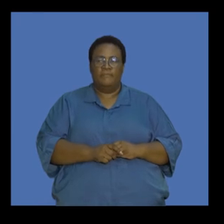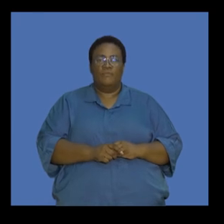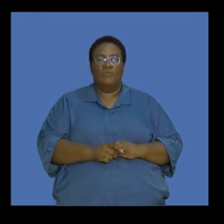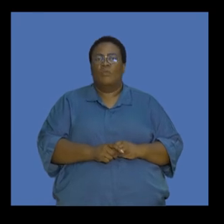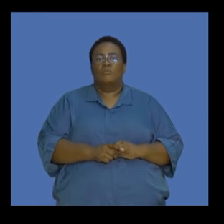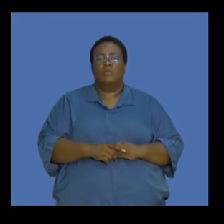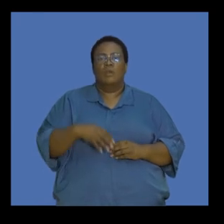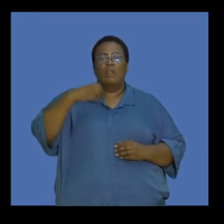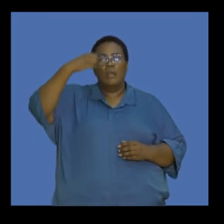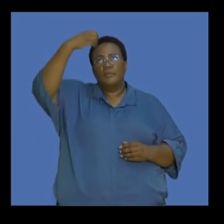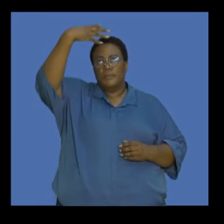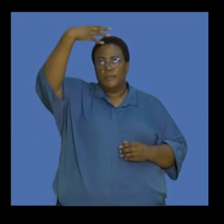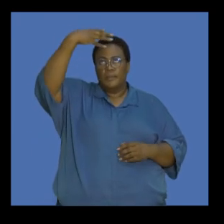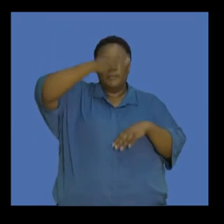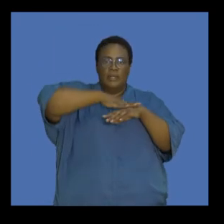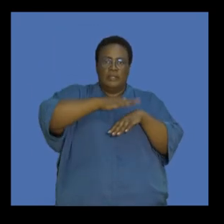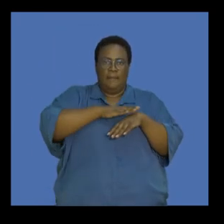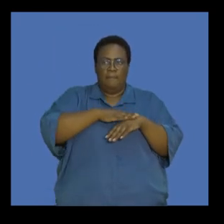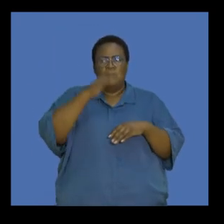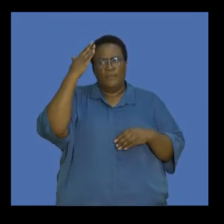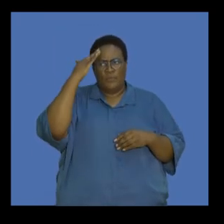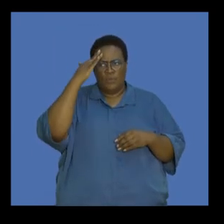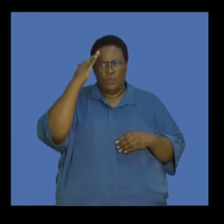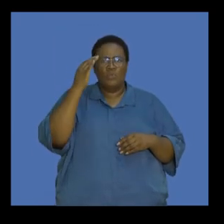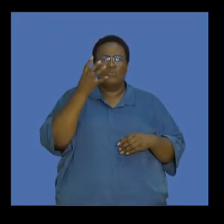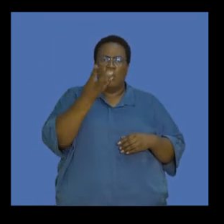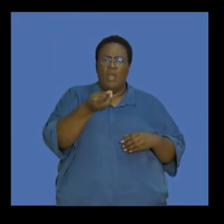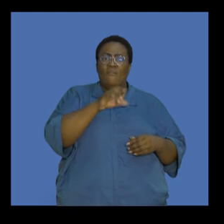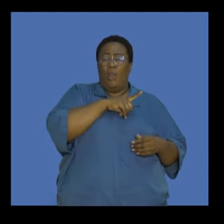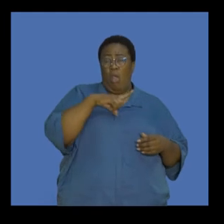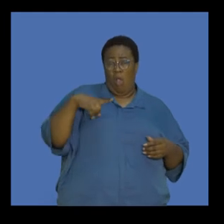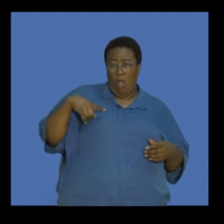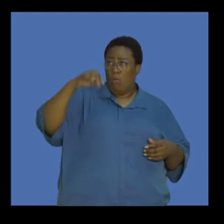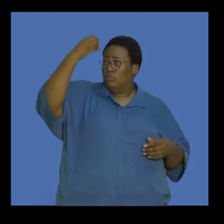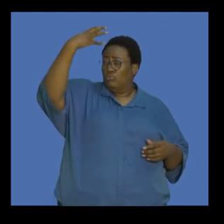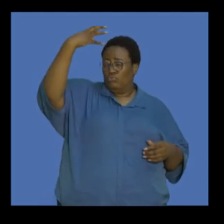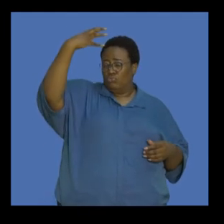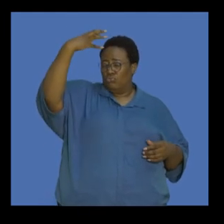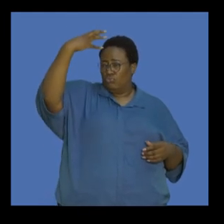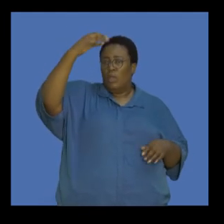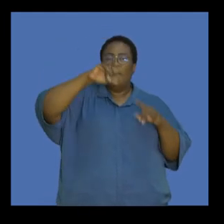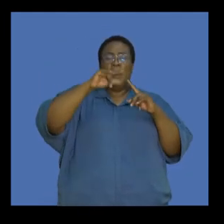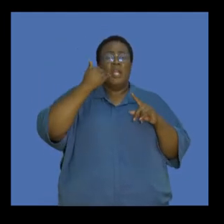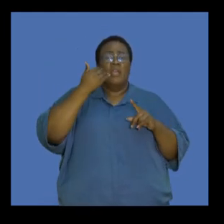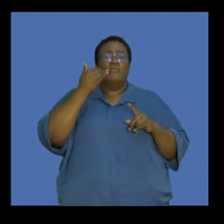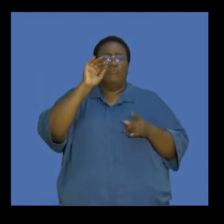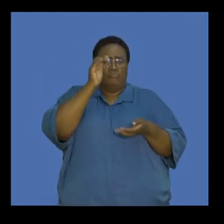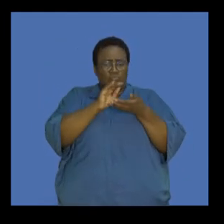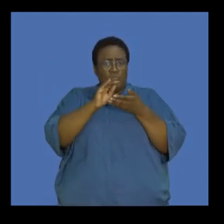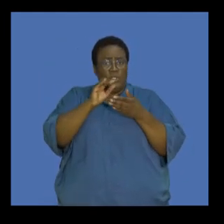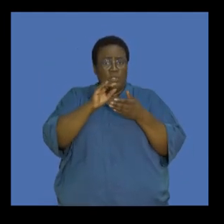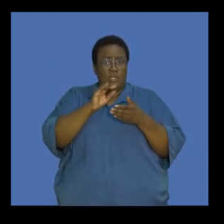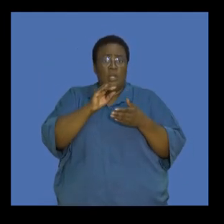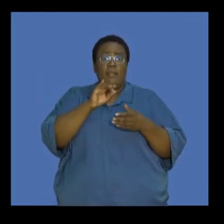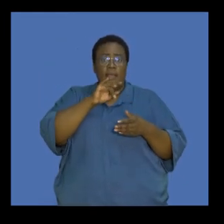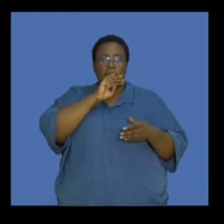your shower time. And so we know that you might have longer showers but reducing the time that you spend in the shower means that you